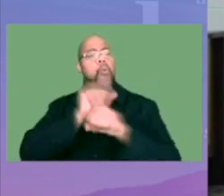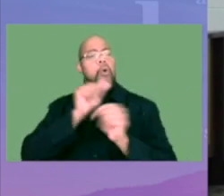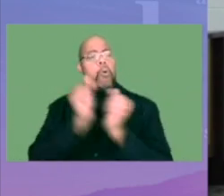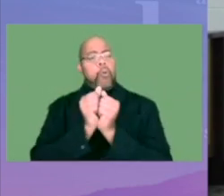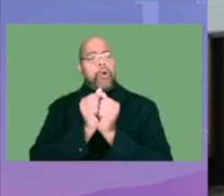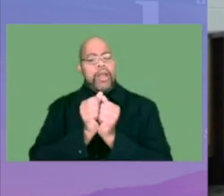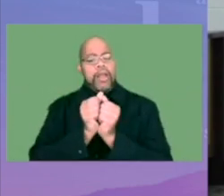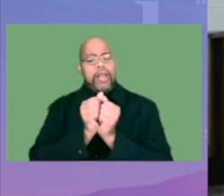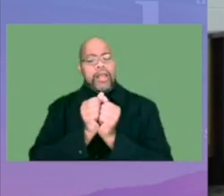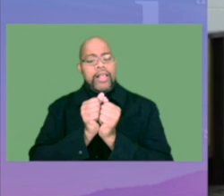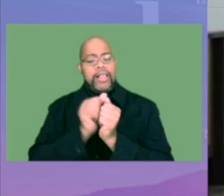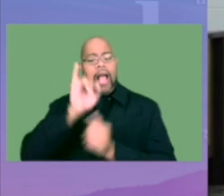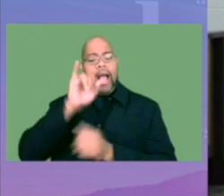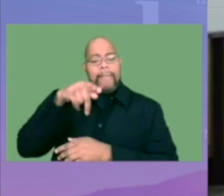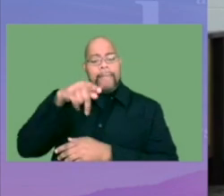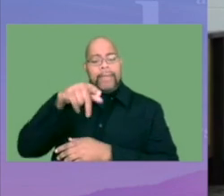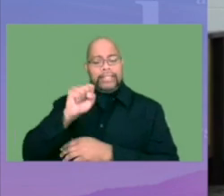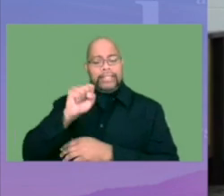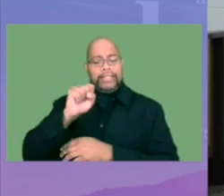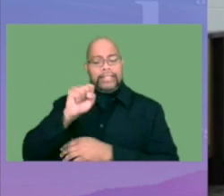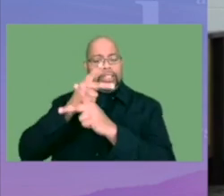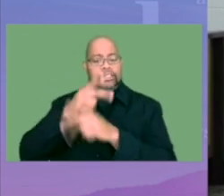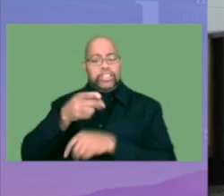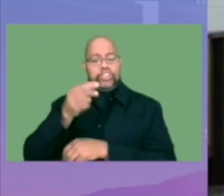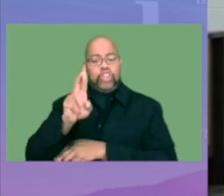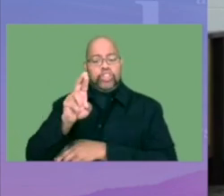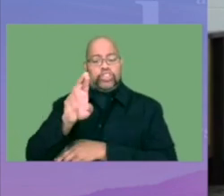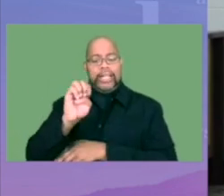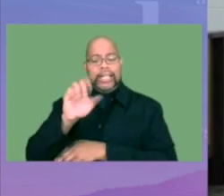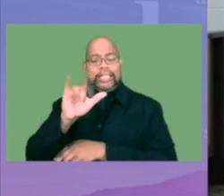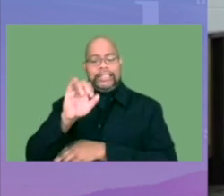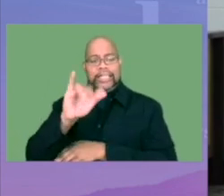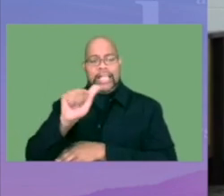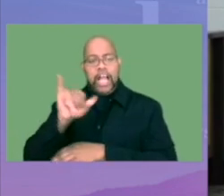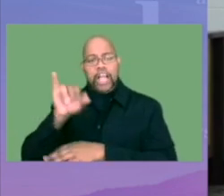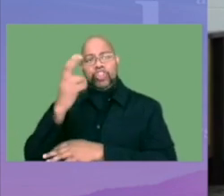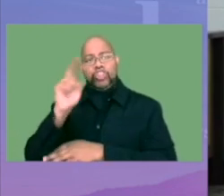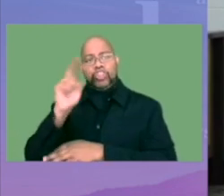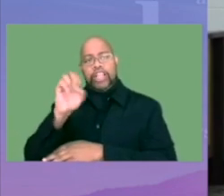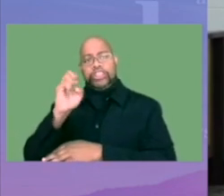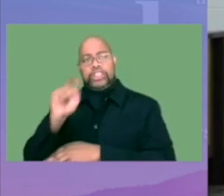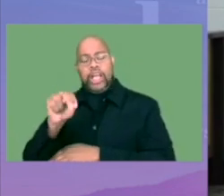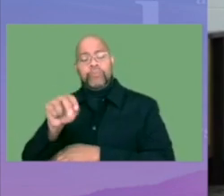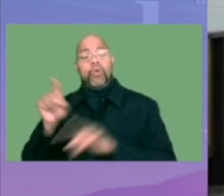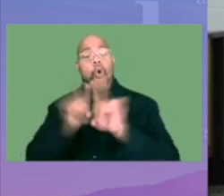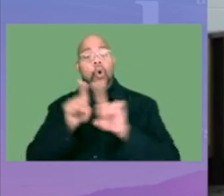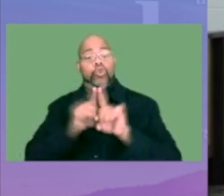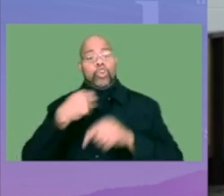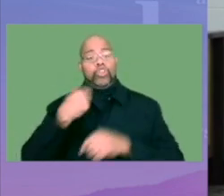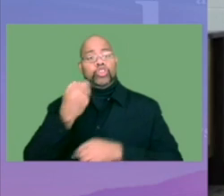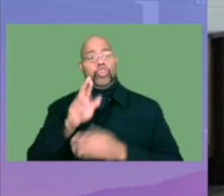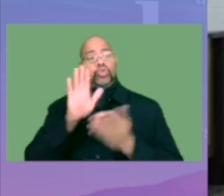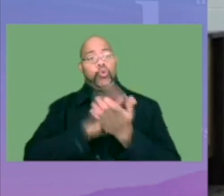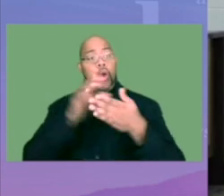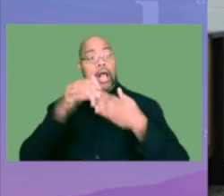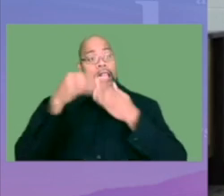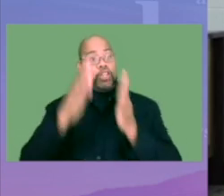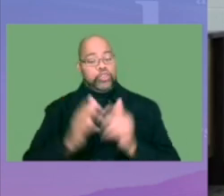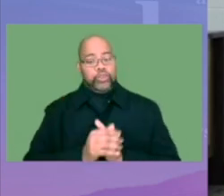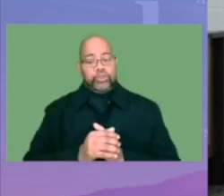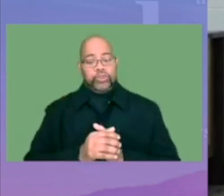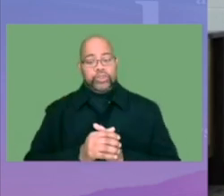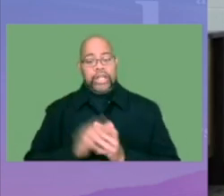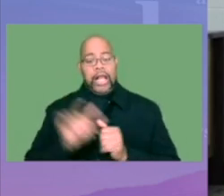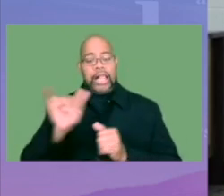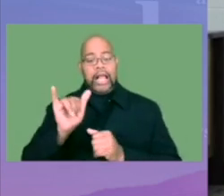We look forward to working with IPS Superintendent, Dr. Alicia Johnson, as well as our charter